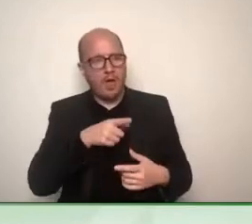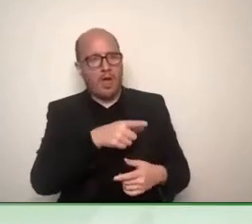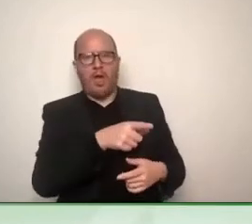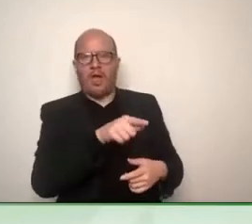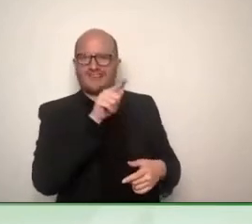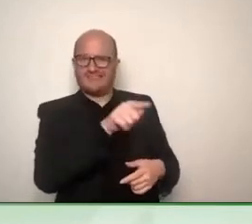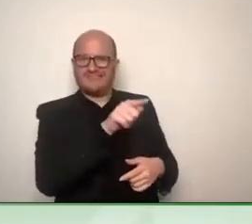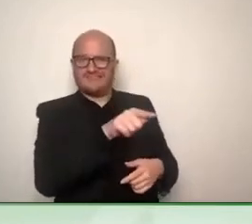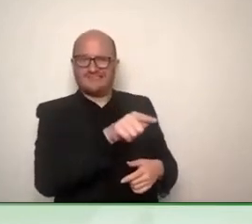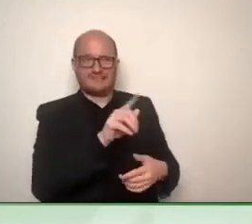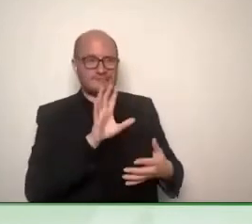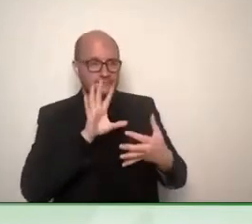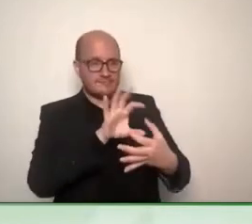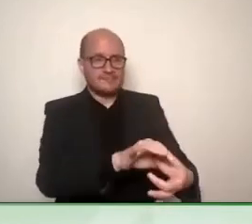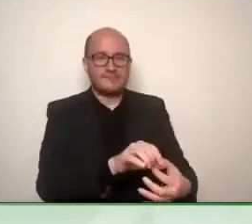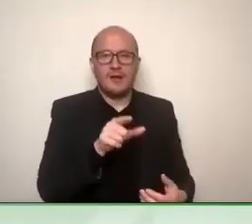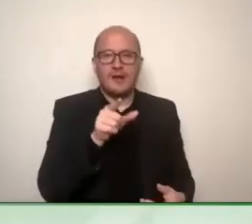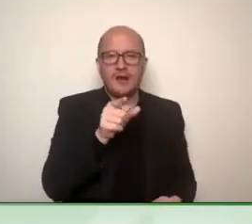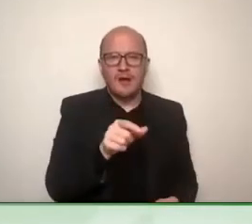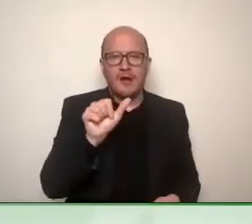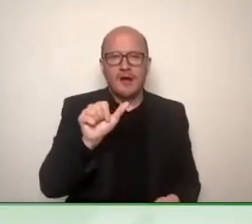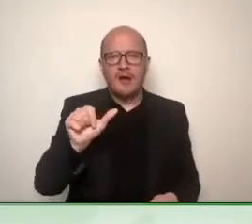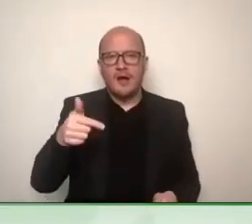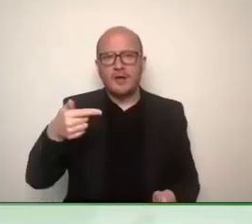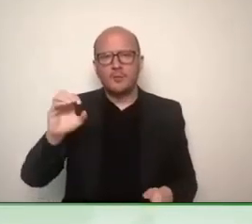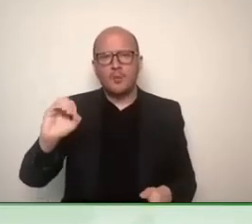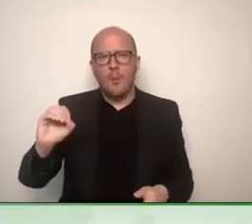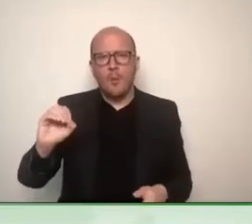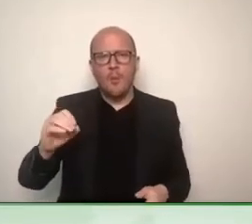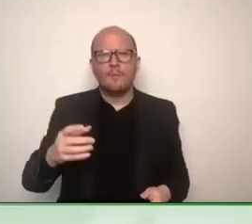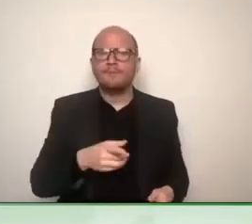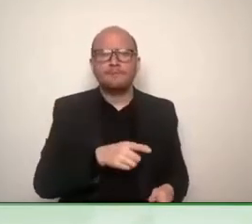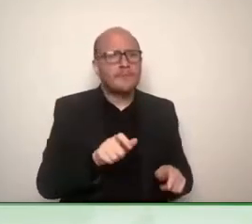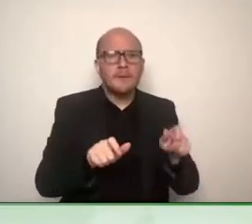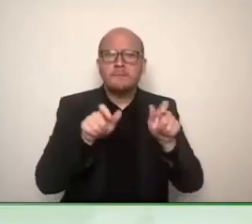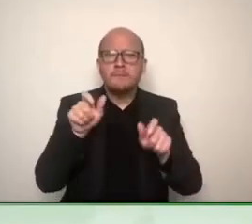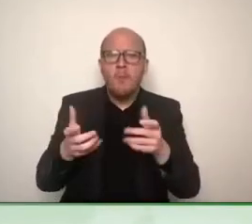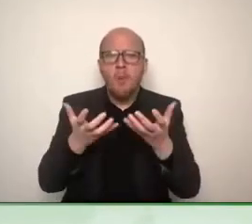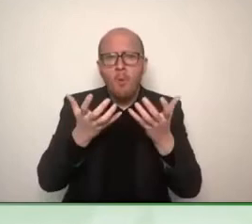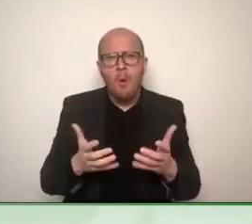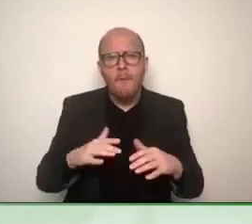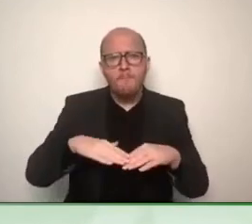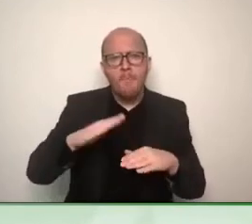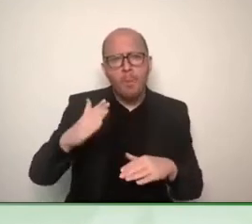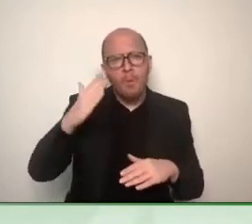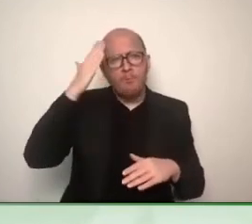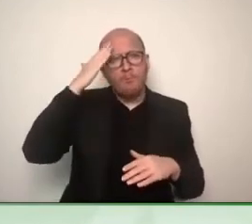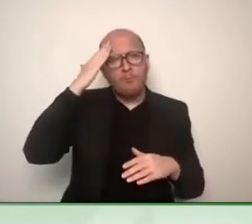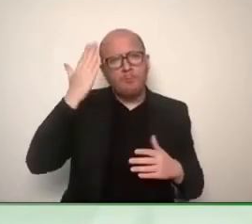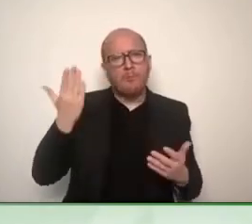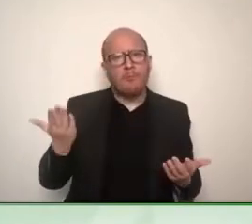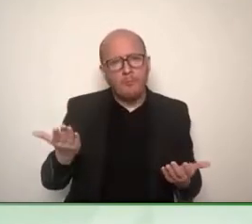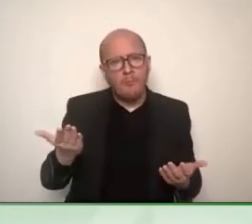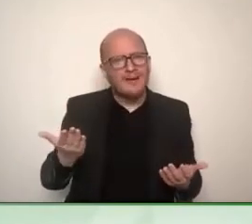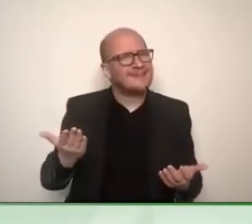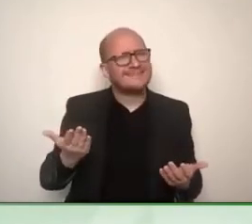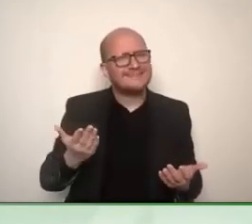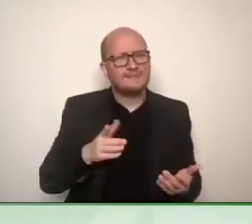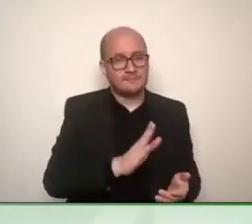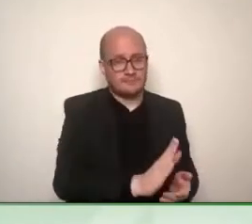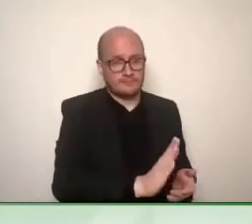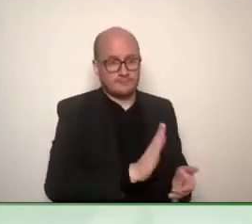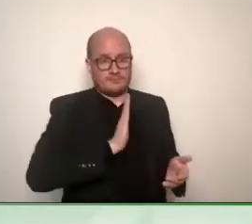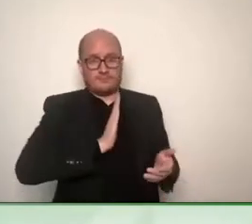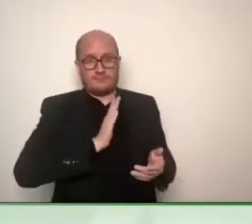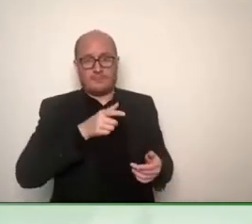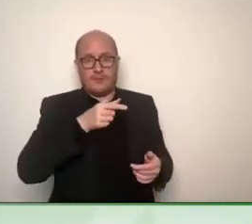GATO is, as I said, an association of associations. But they can, of course, become member of the underlying organizations and through